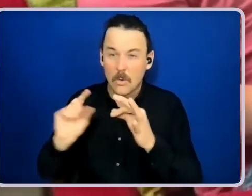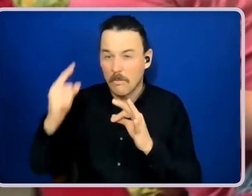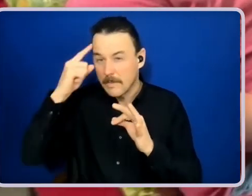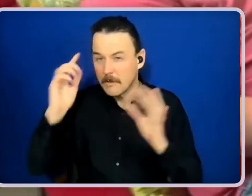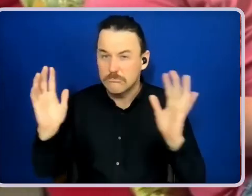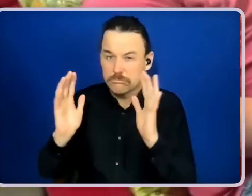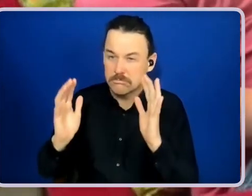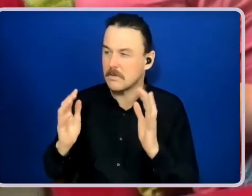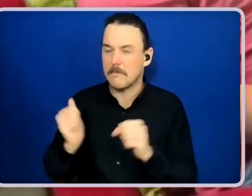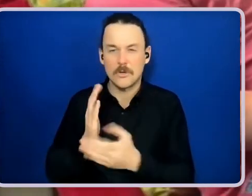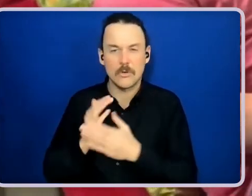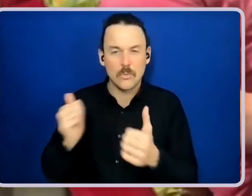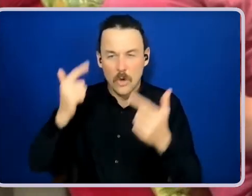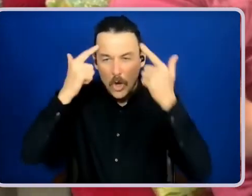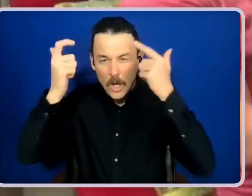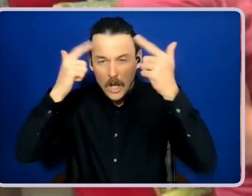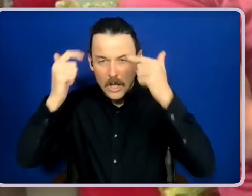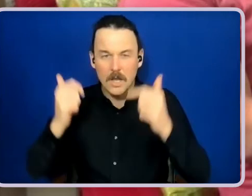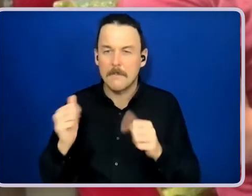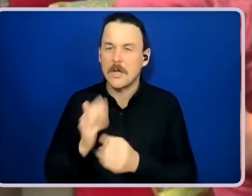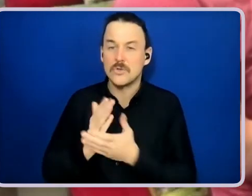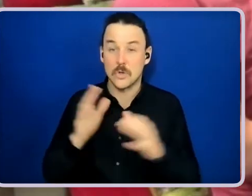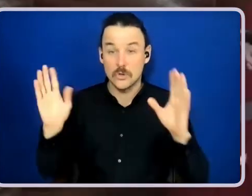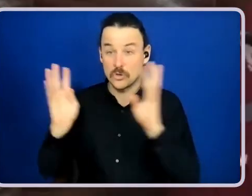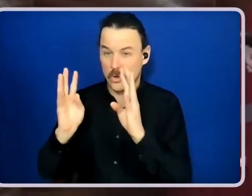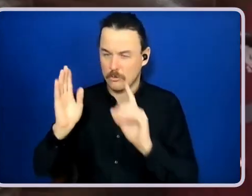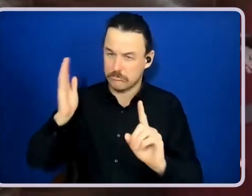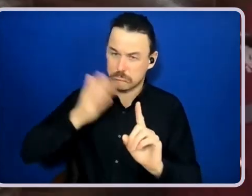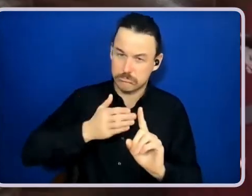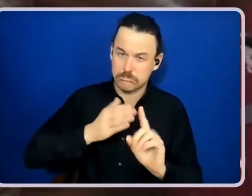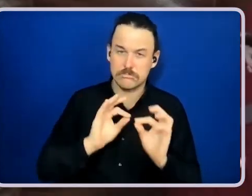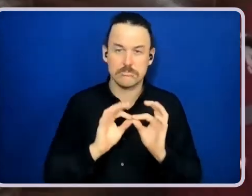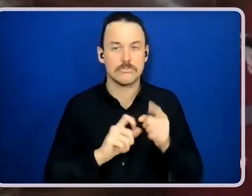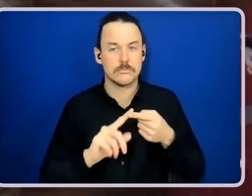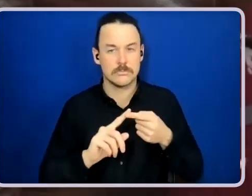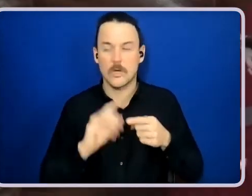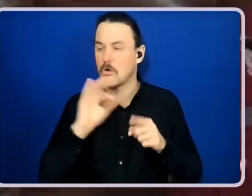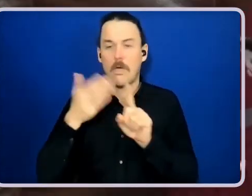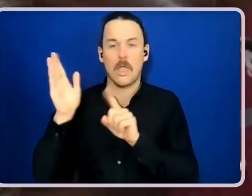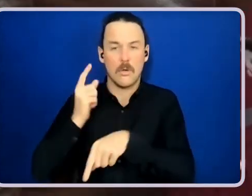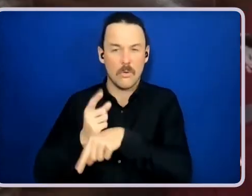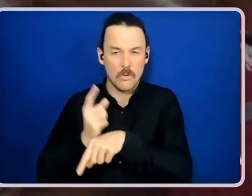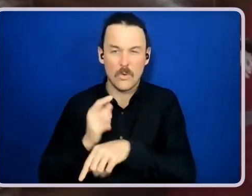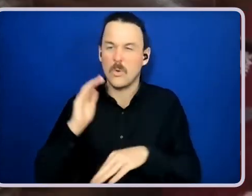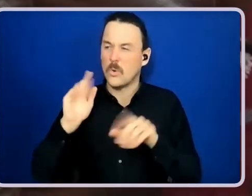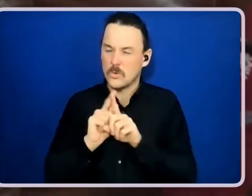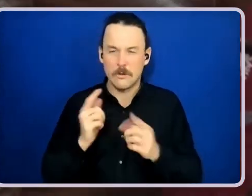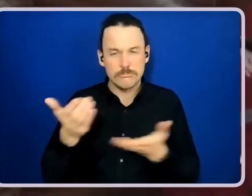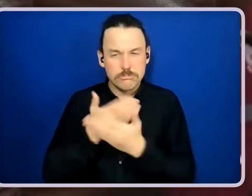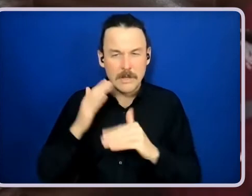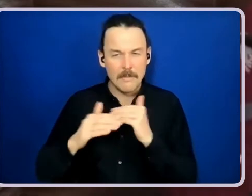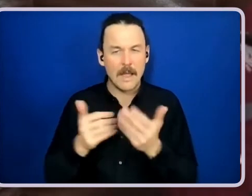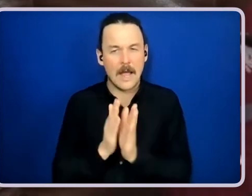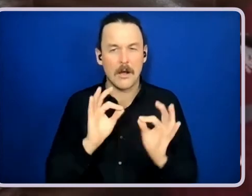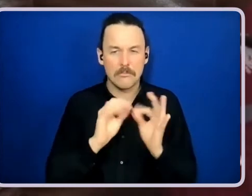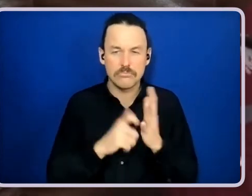ensure that it's always about Brodie and around him having roles and a purpose within the community. And at the end,